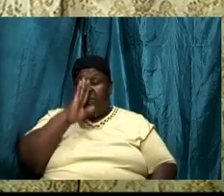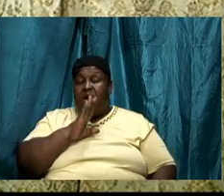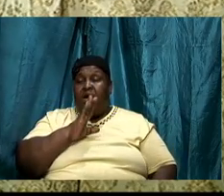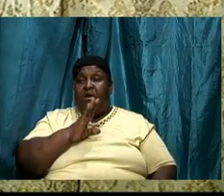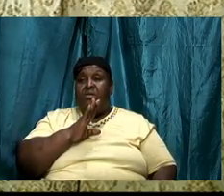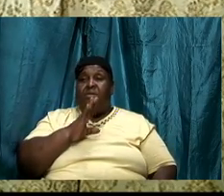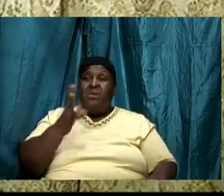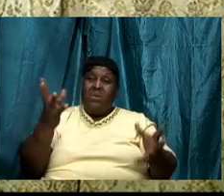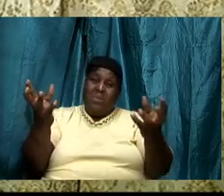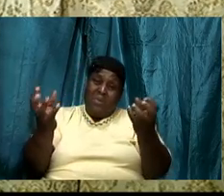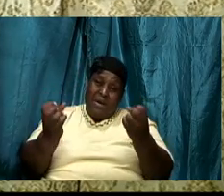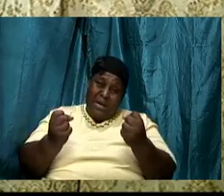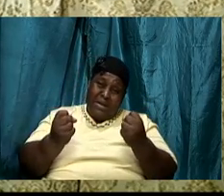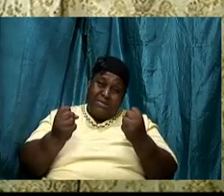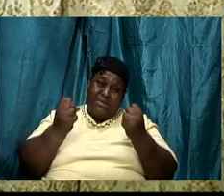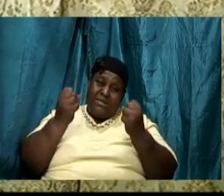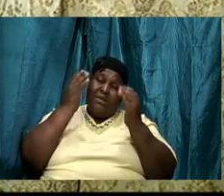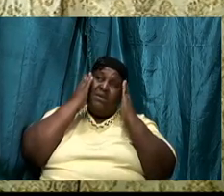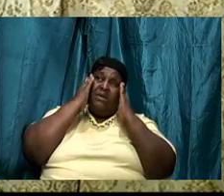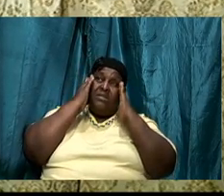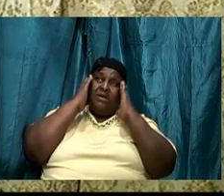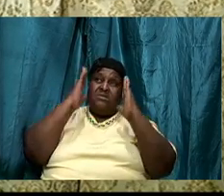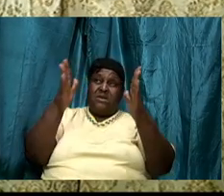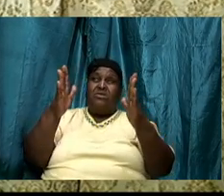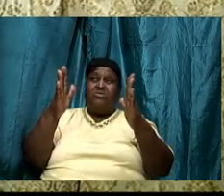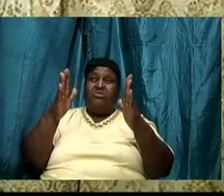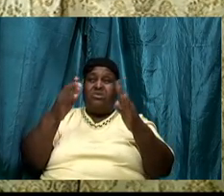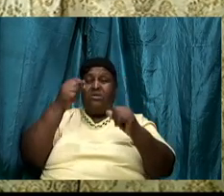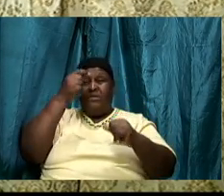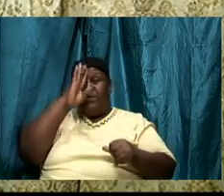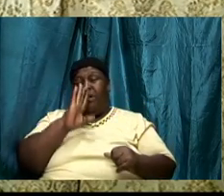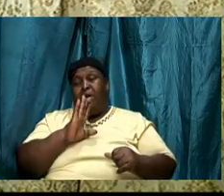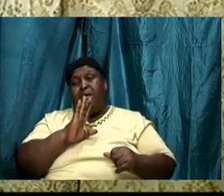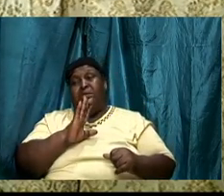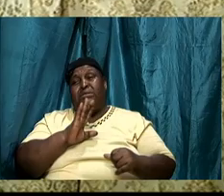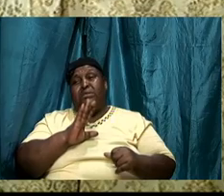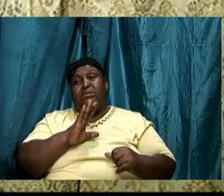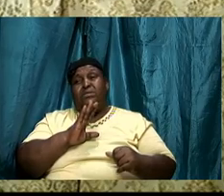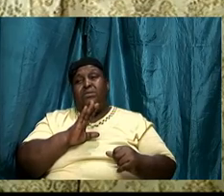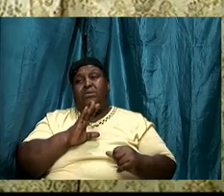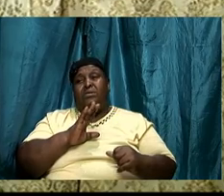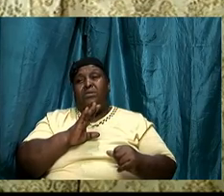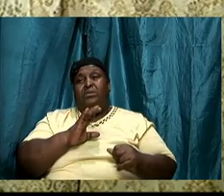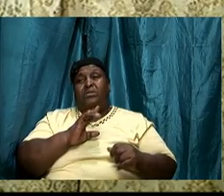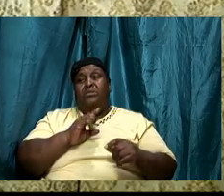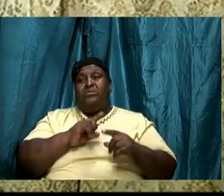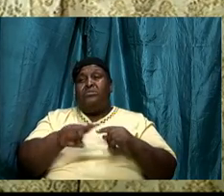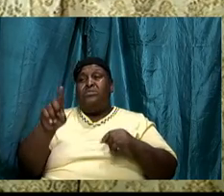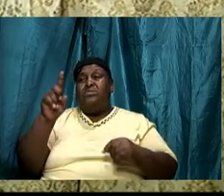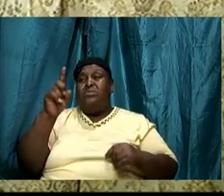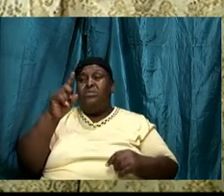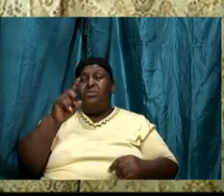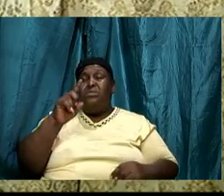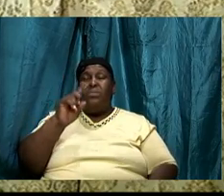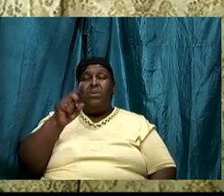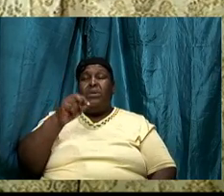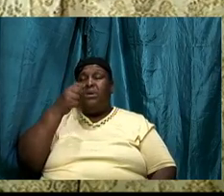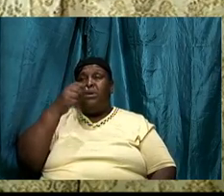wanting the attention of Almighty God to the point where we want God to talk to us